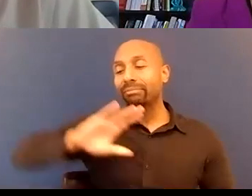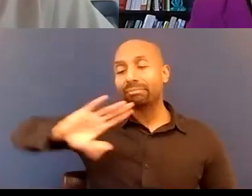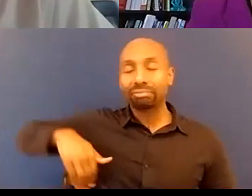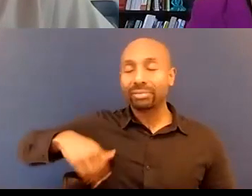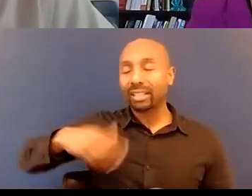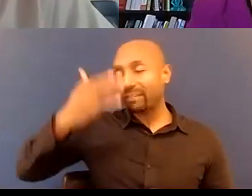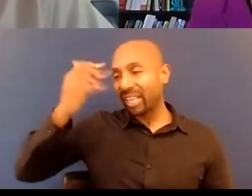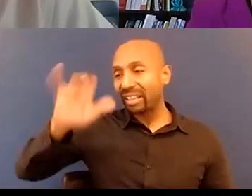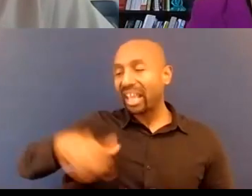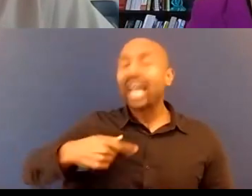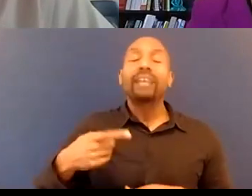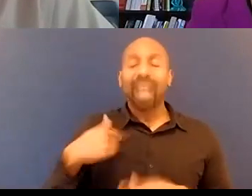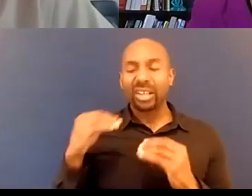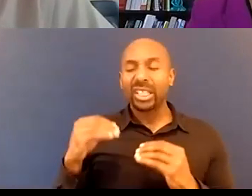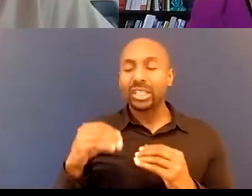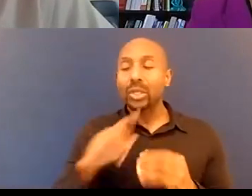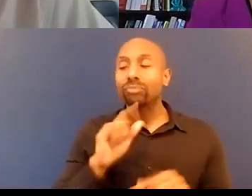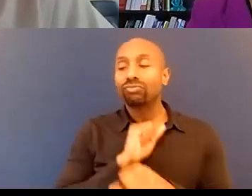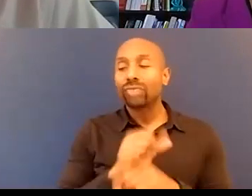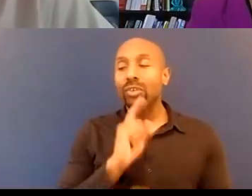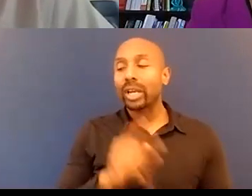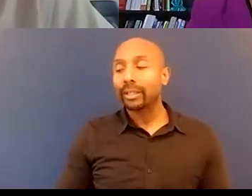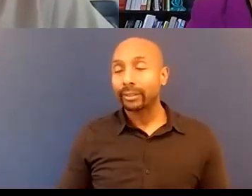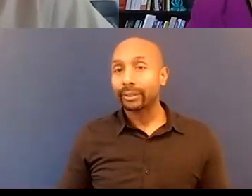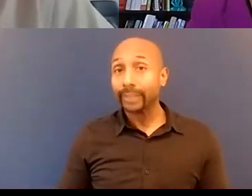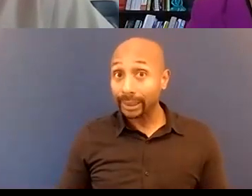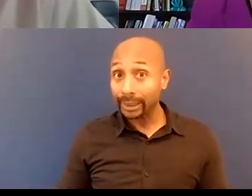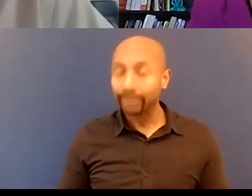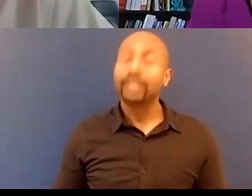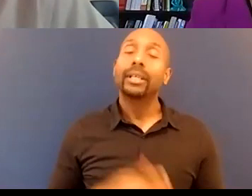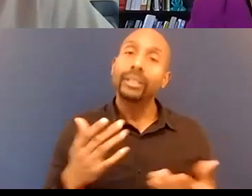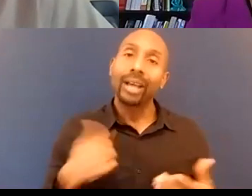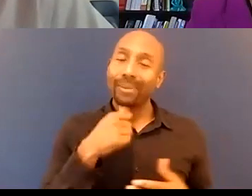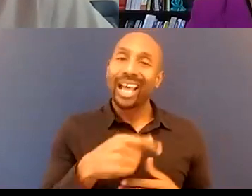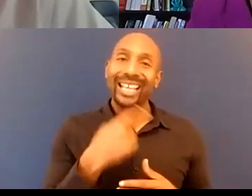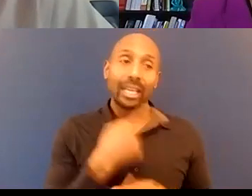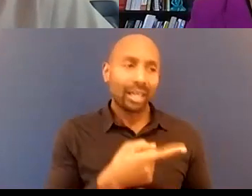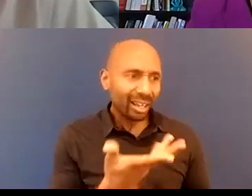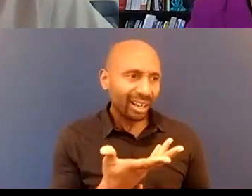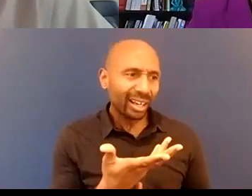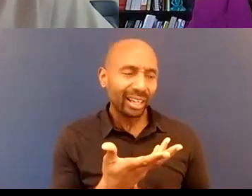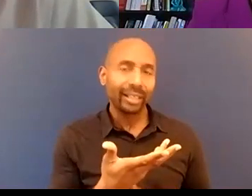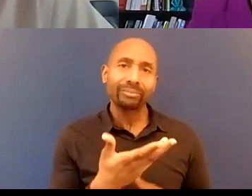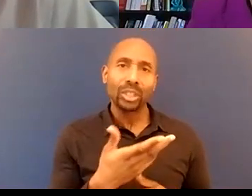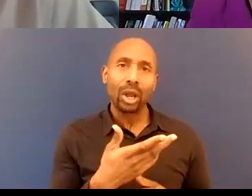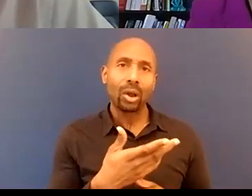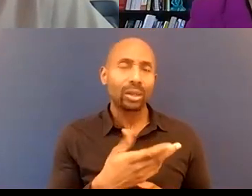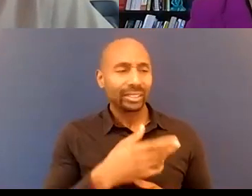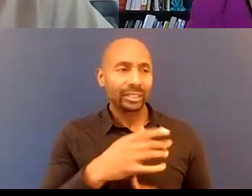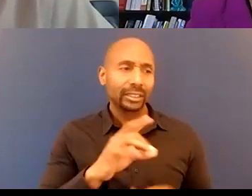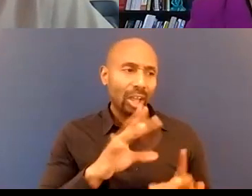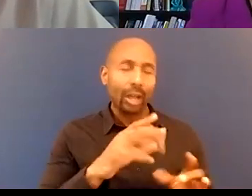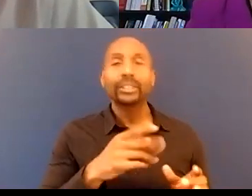to resist that and i am not condemning the officers that say that i think we don't treat them well enough personally